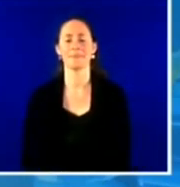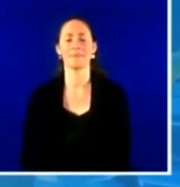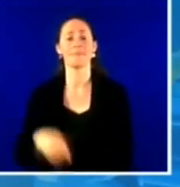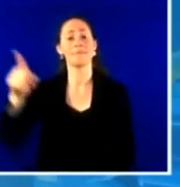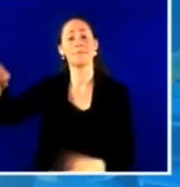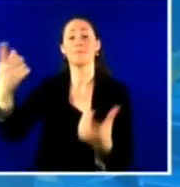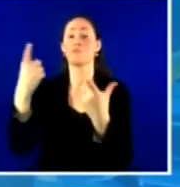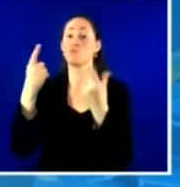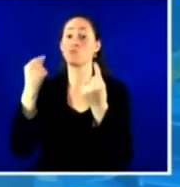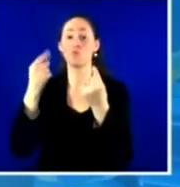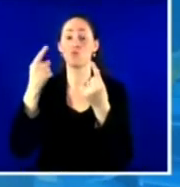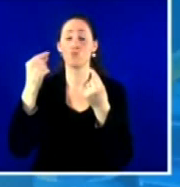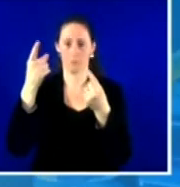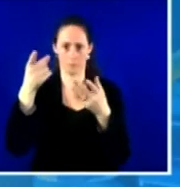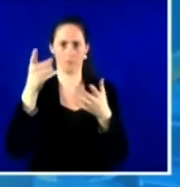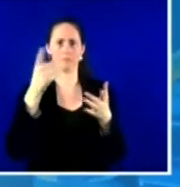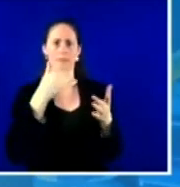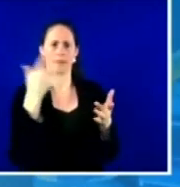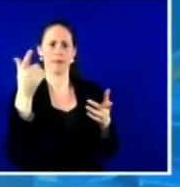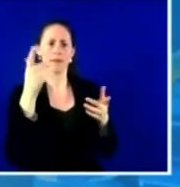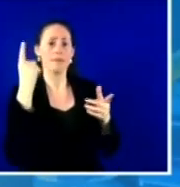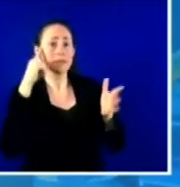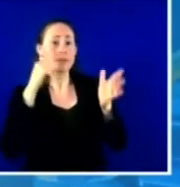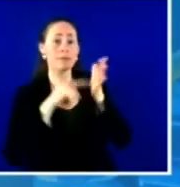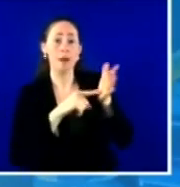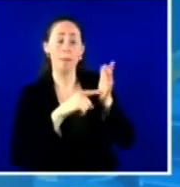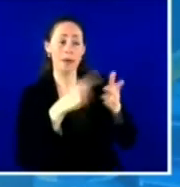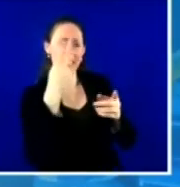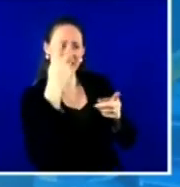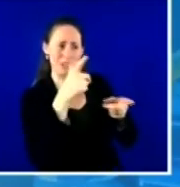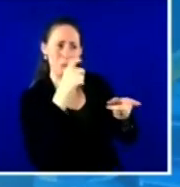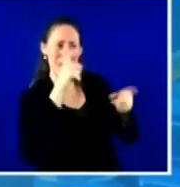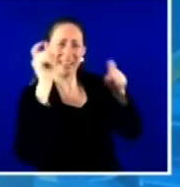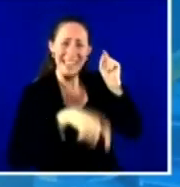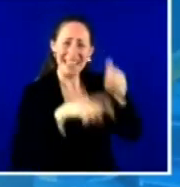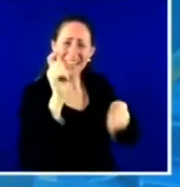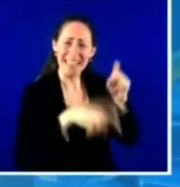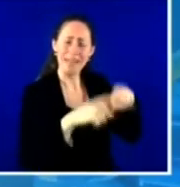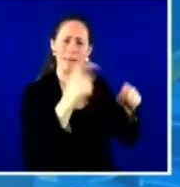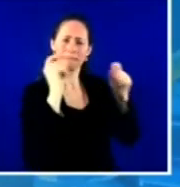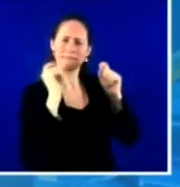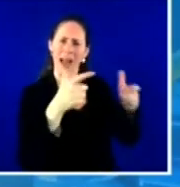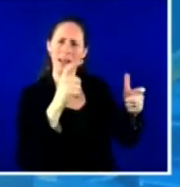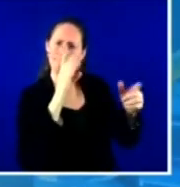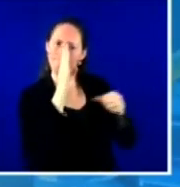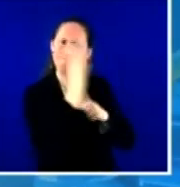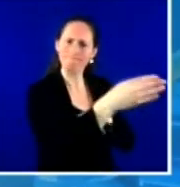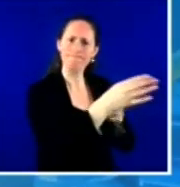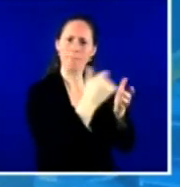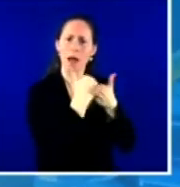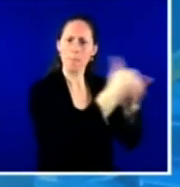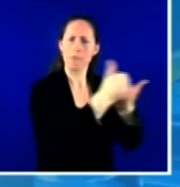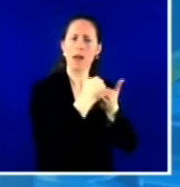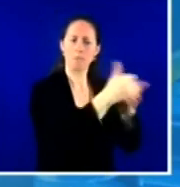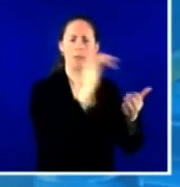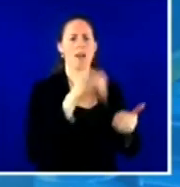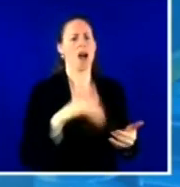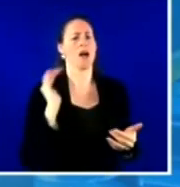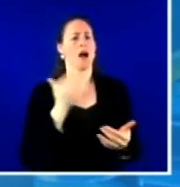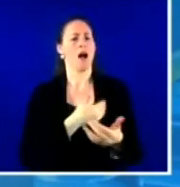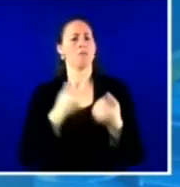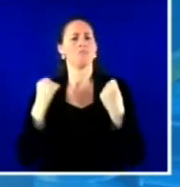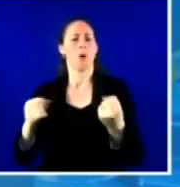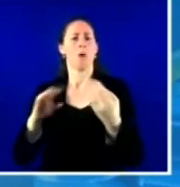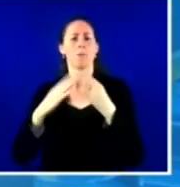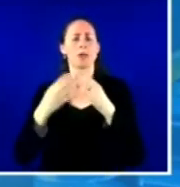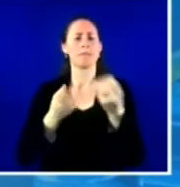community that needed it. The ED became an integral part of the care. Part of the concern was that many people in